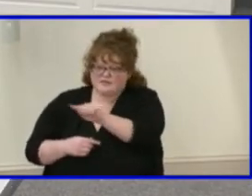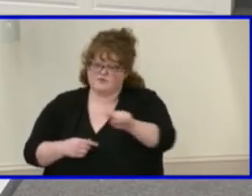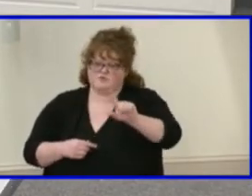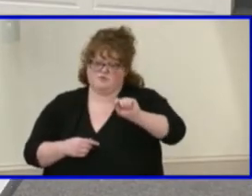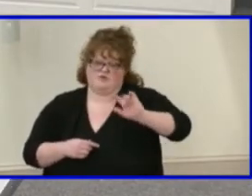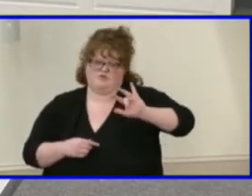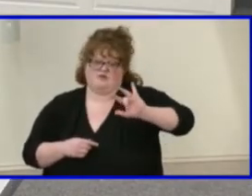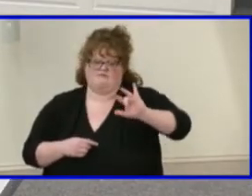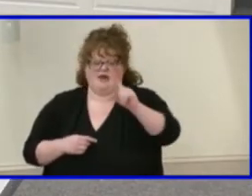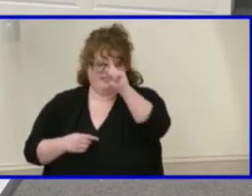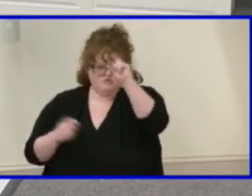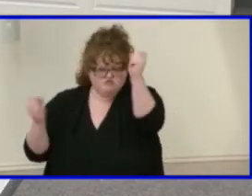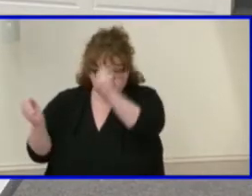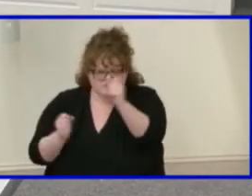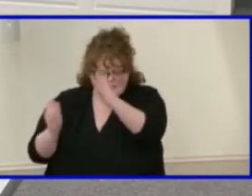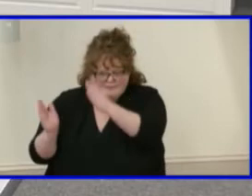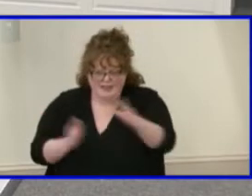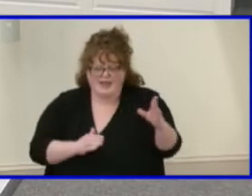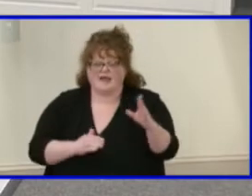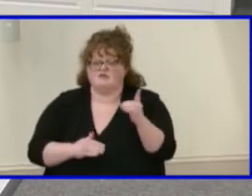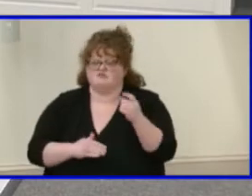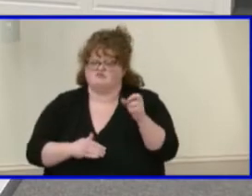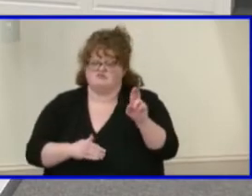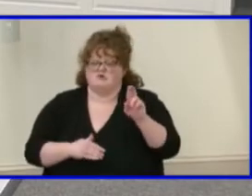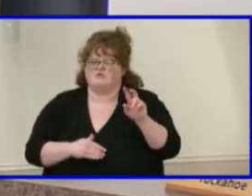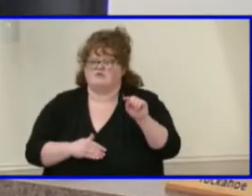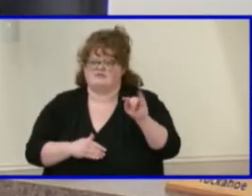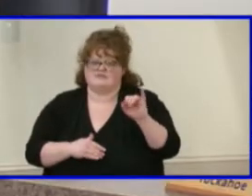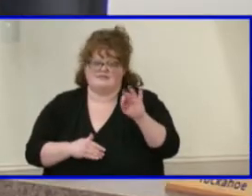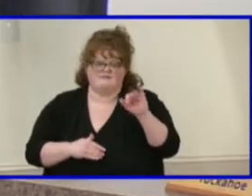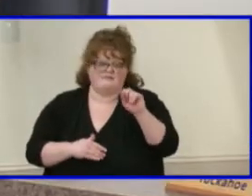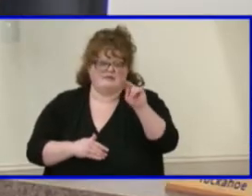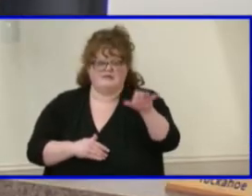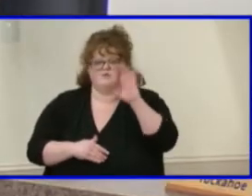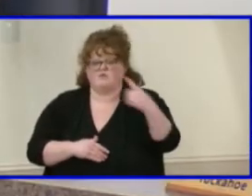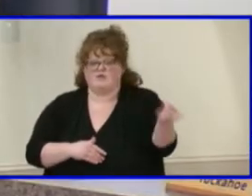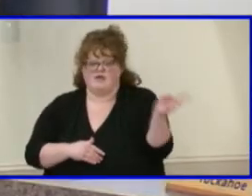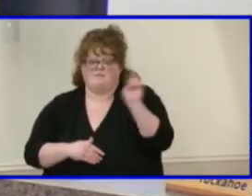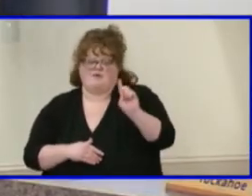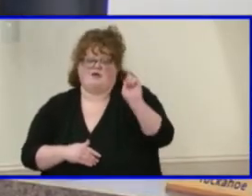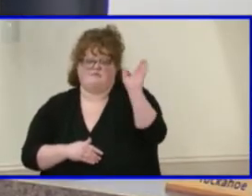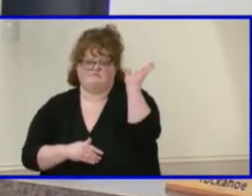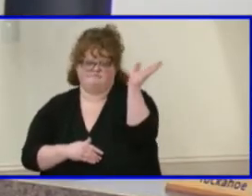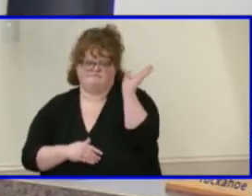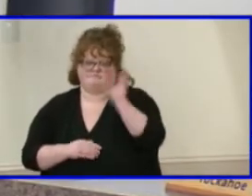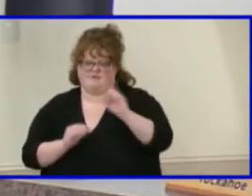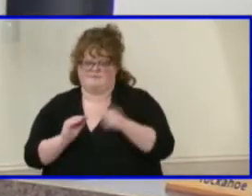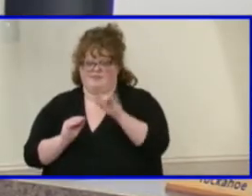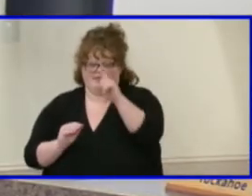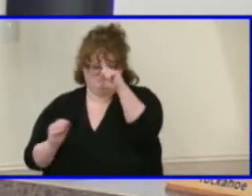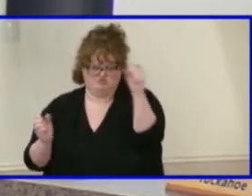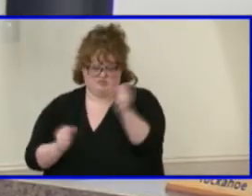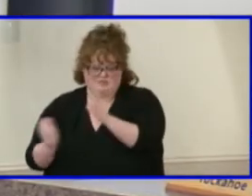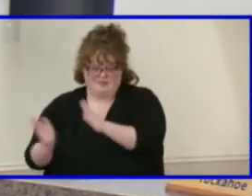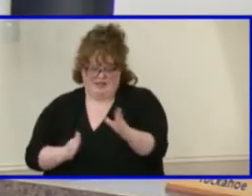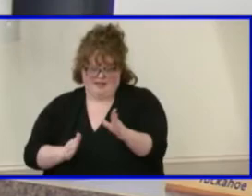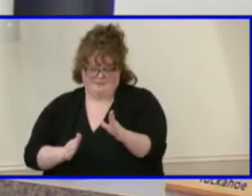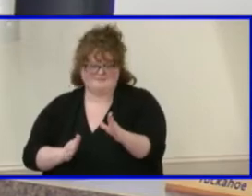Tiffany Hinton's coming forward to provide some proposed updates to that strategic plan. Dr. Hinton.